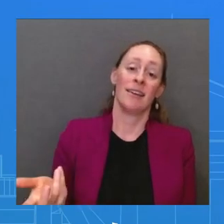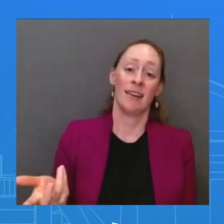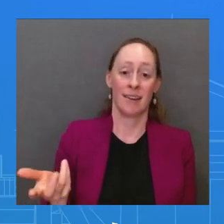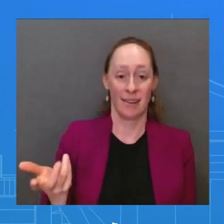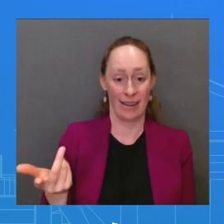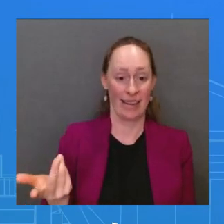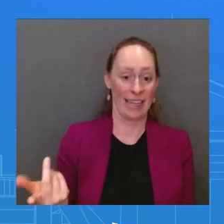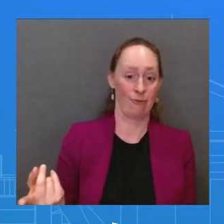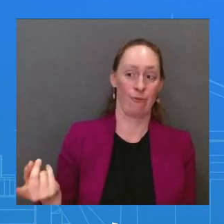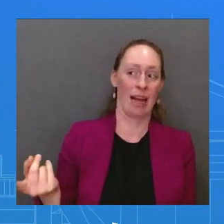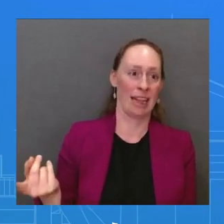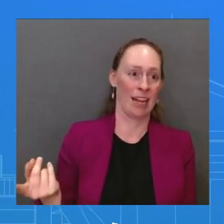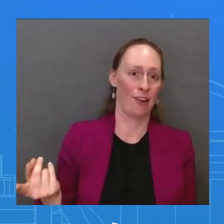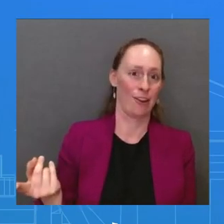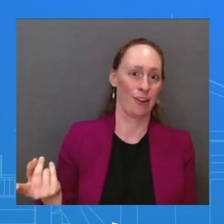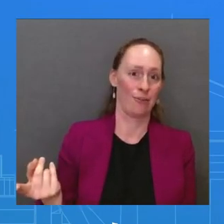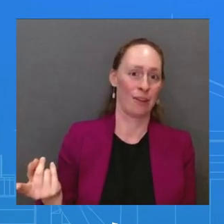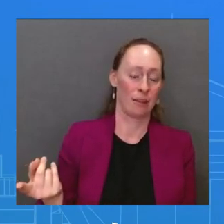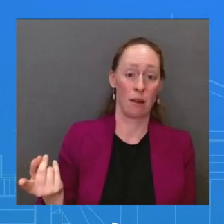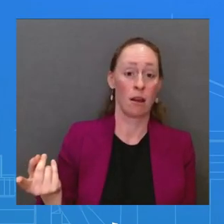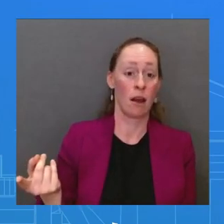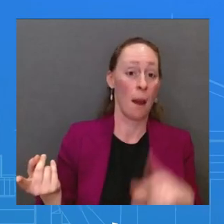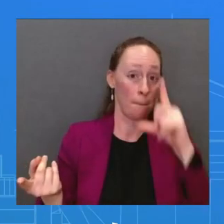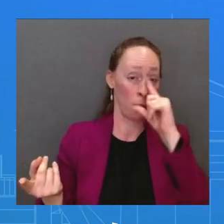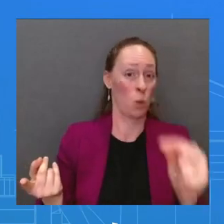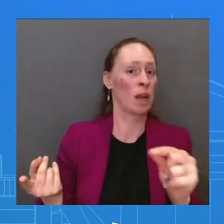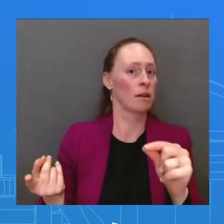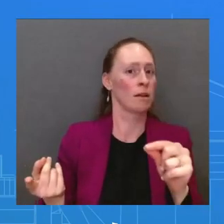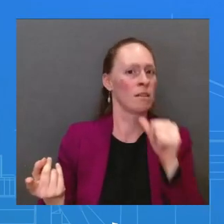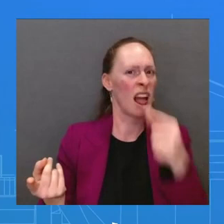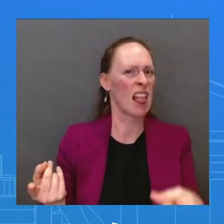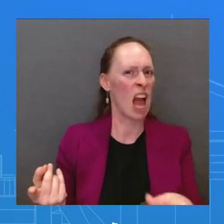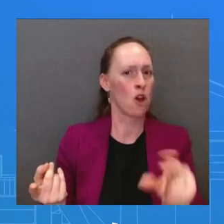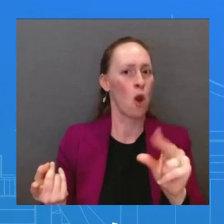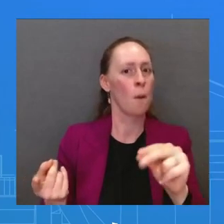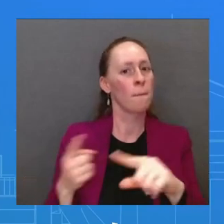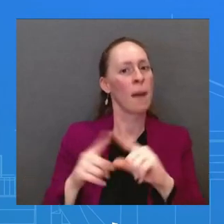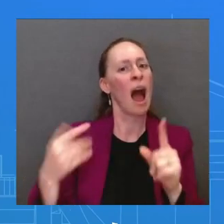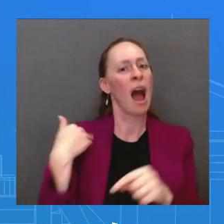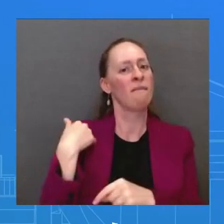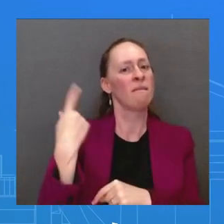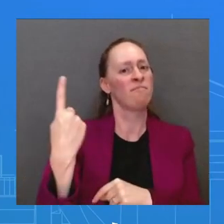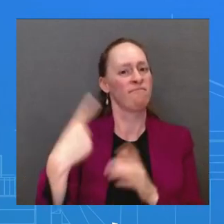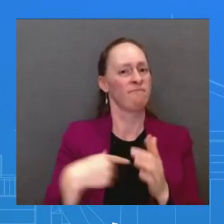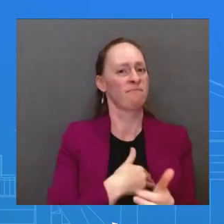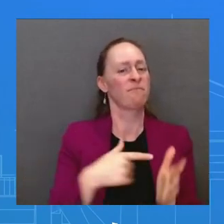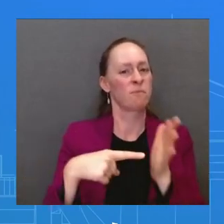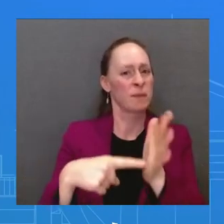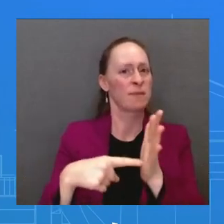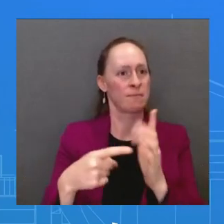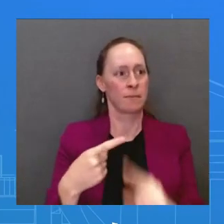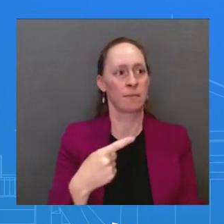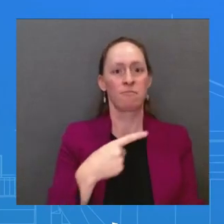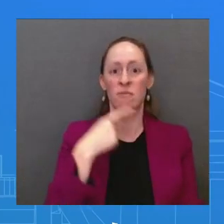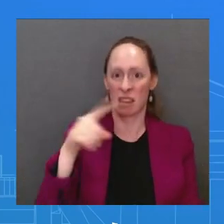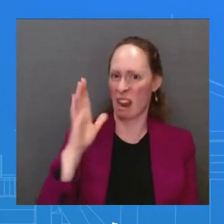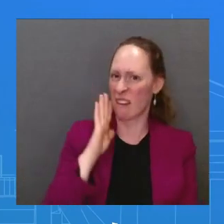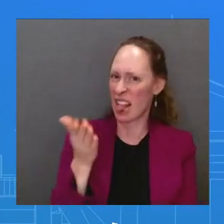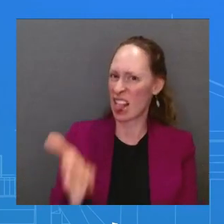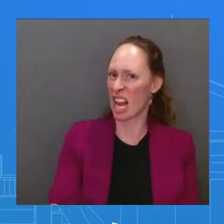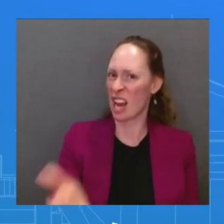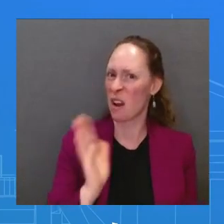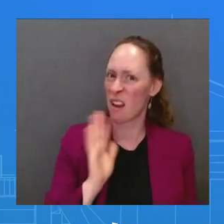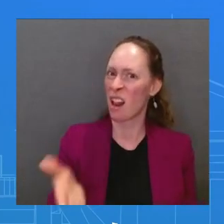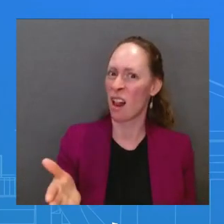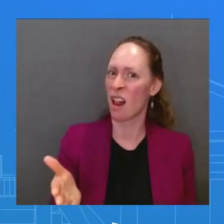that most members of the G20, as most members of the U.N. General Assembly, continue to hold the position that Russia's war was